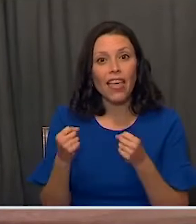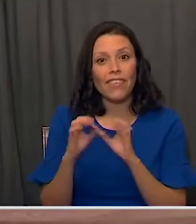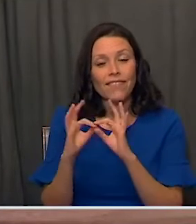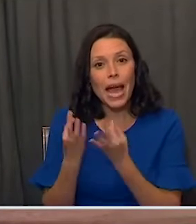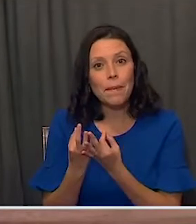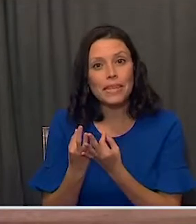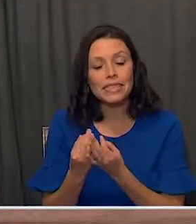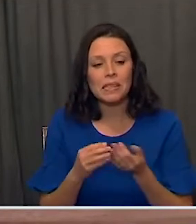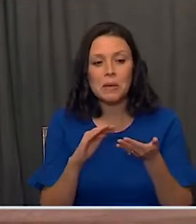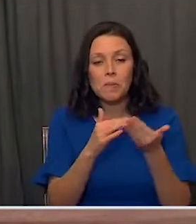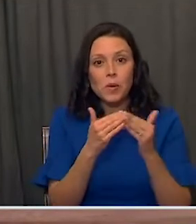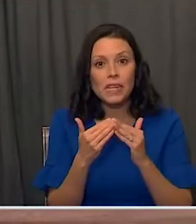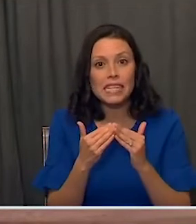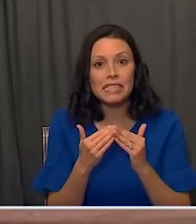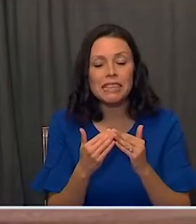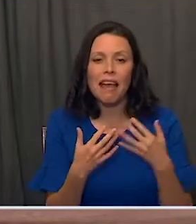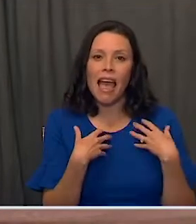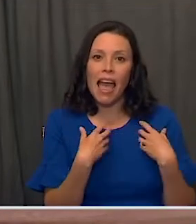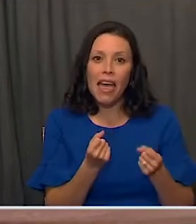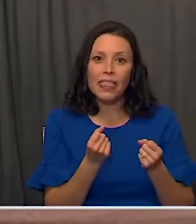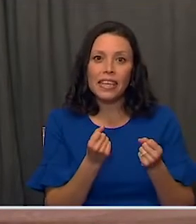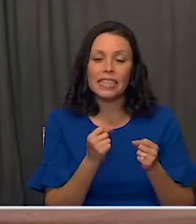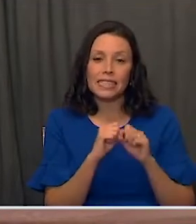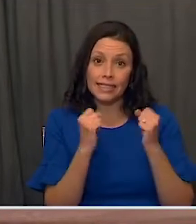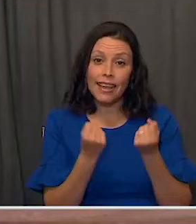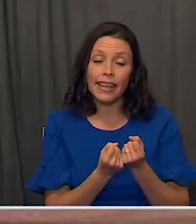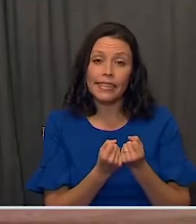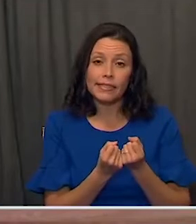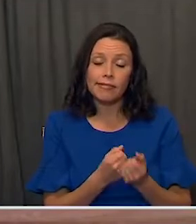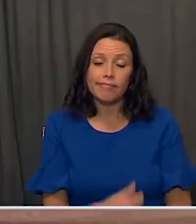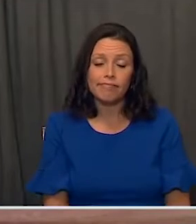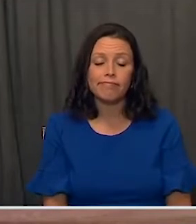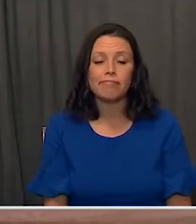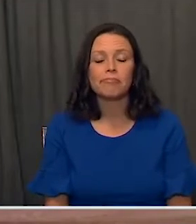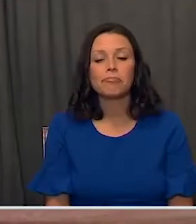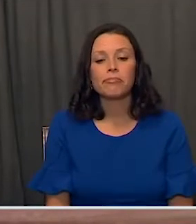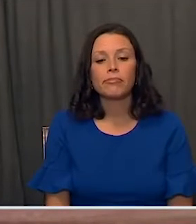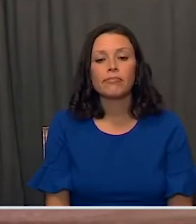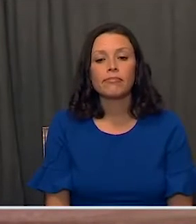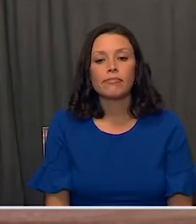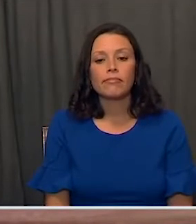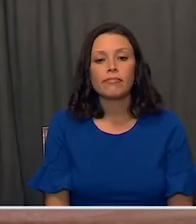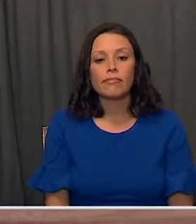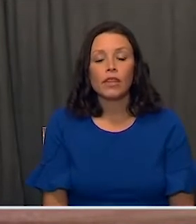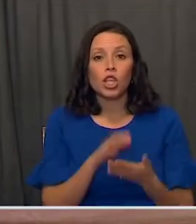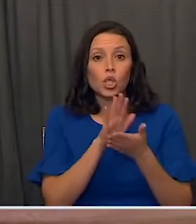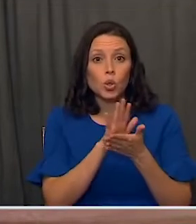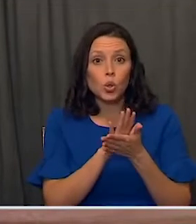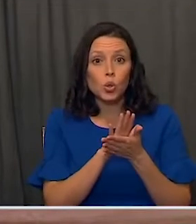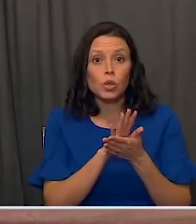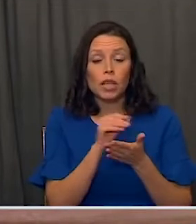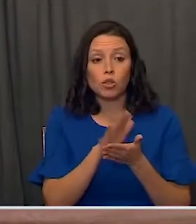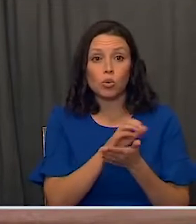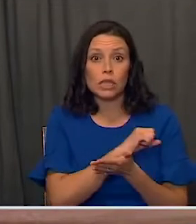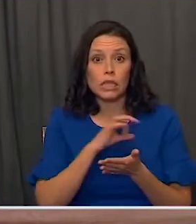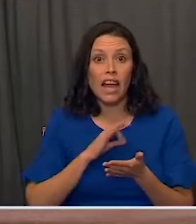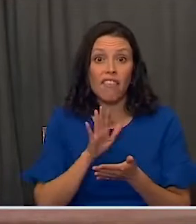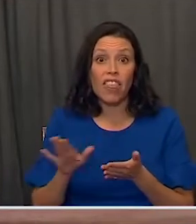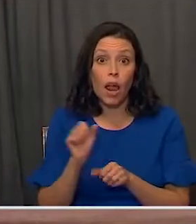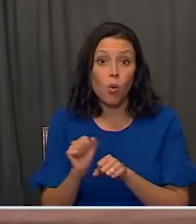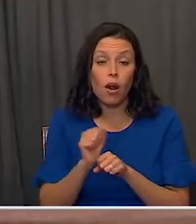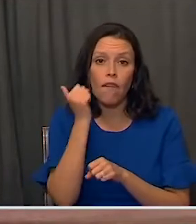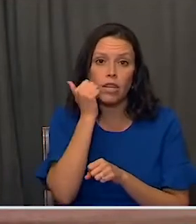families, communities, and a healthy and productive society. The work that schools and school personnel do daily